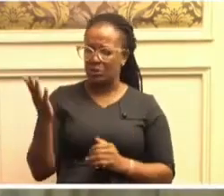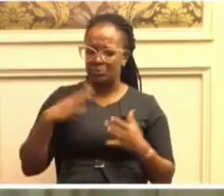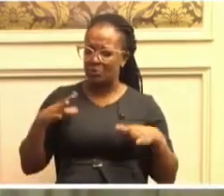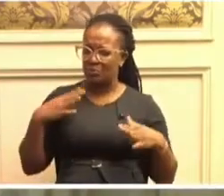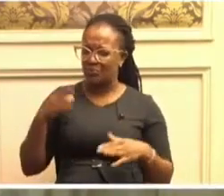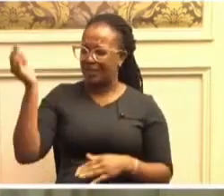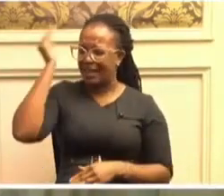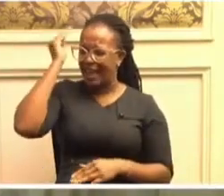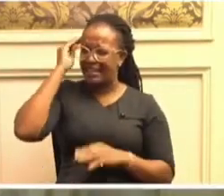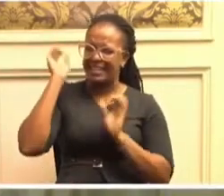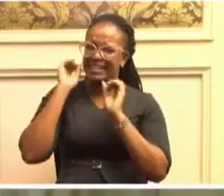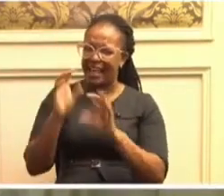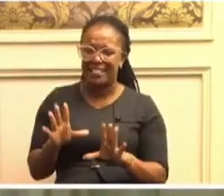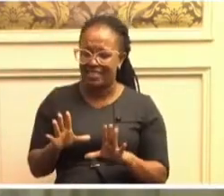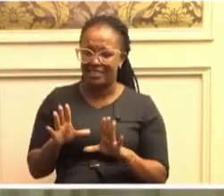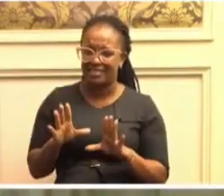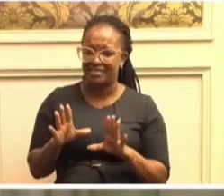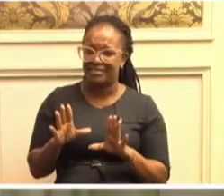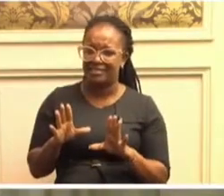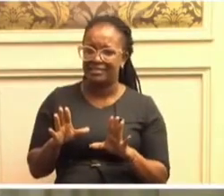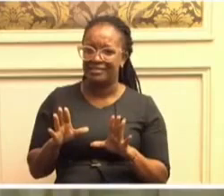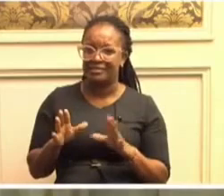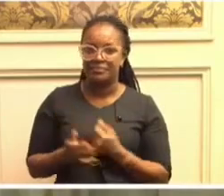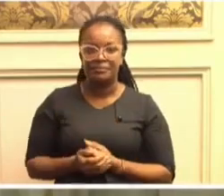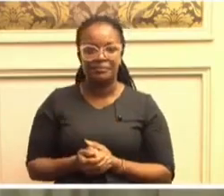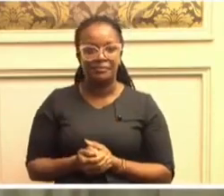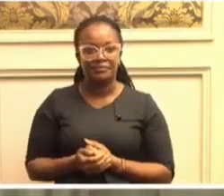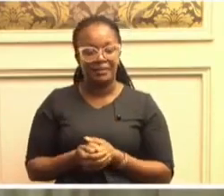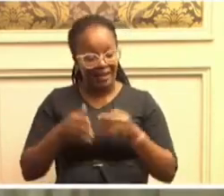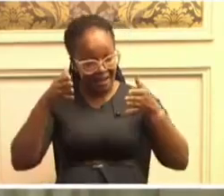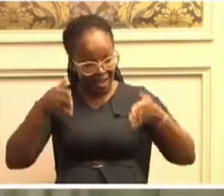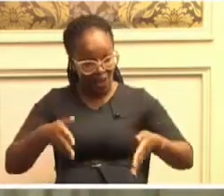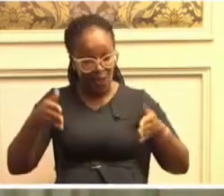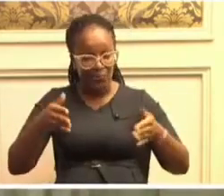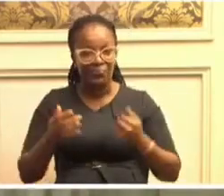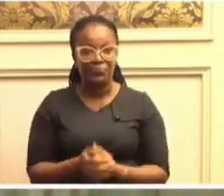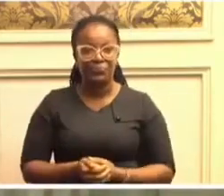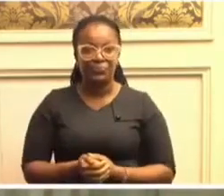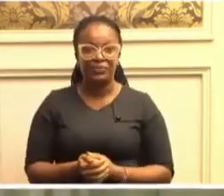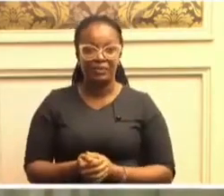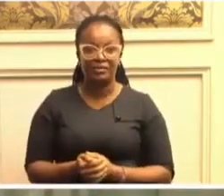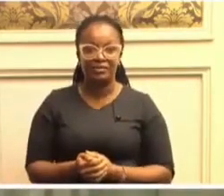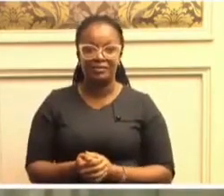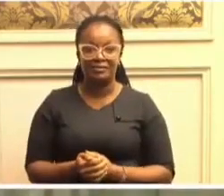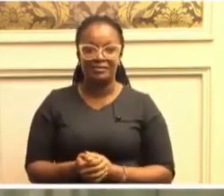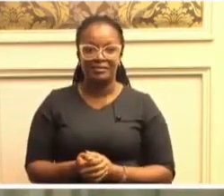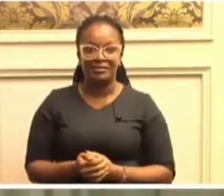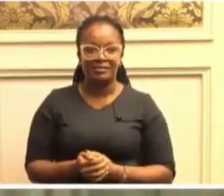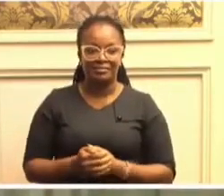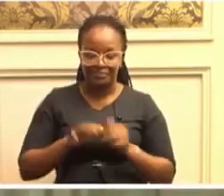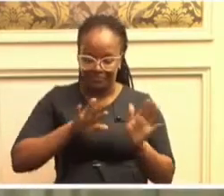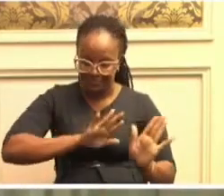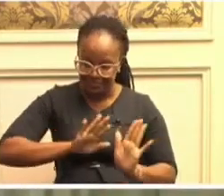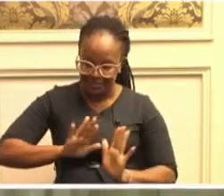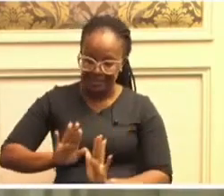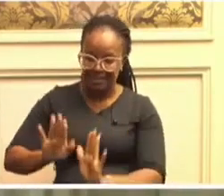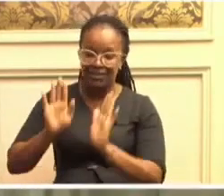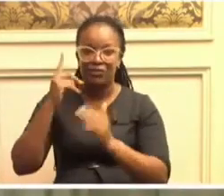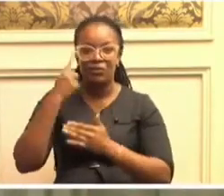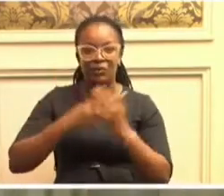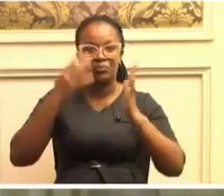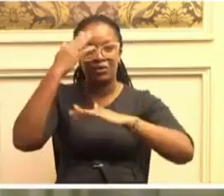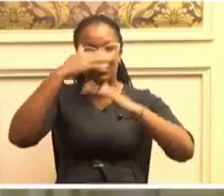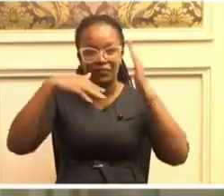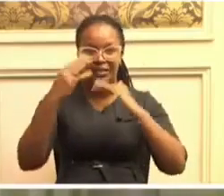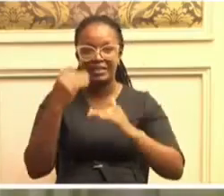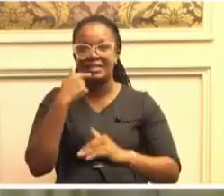Perhaps they're just educated. Now, let me depart from what Professor Nobweza says